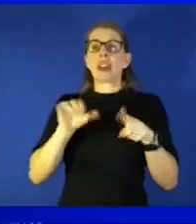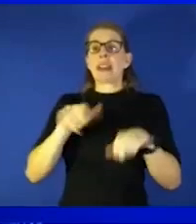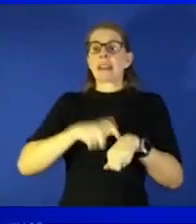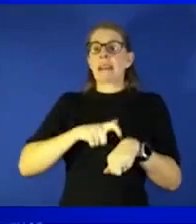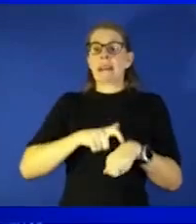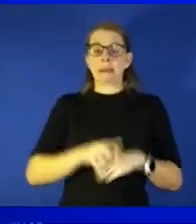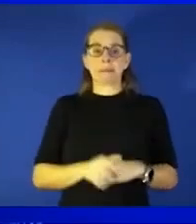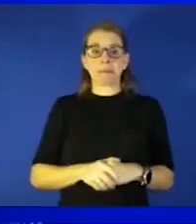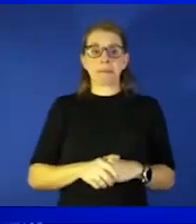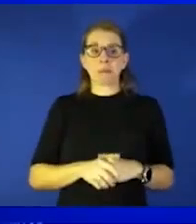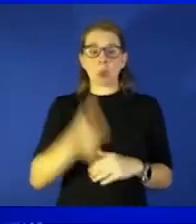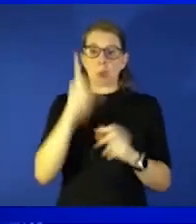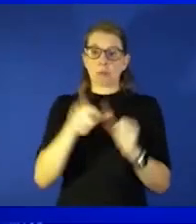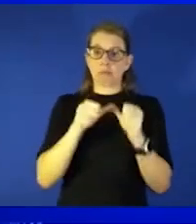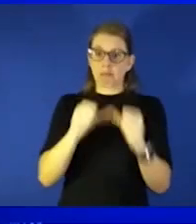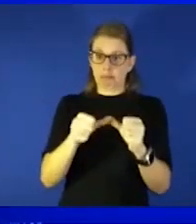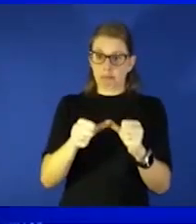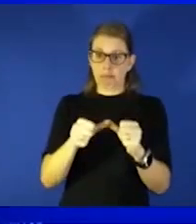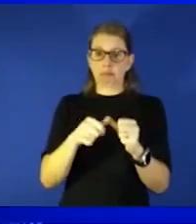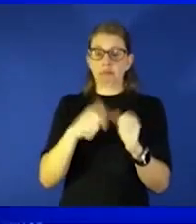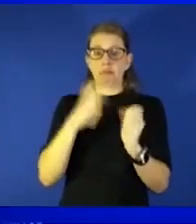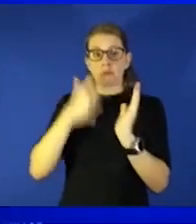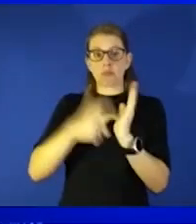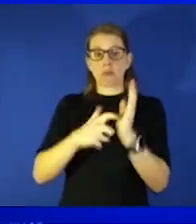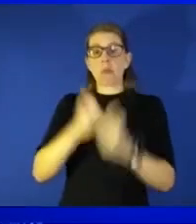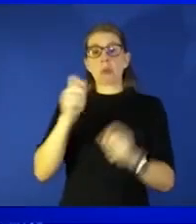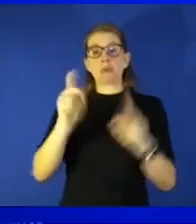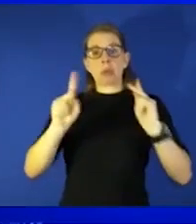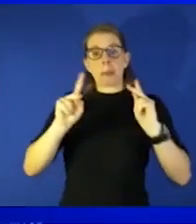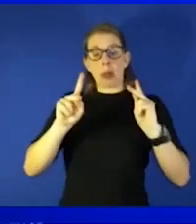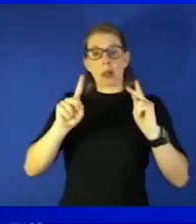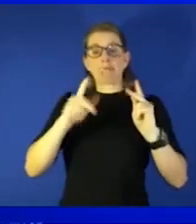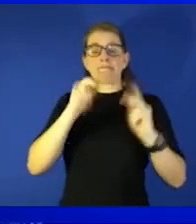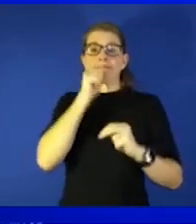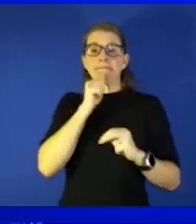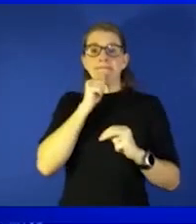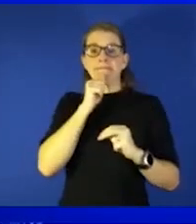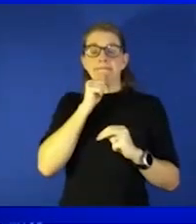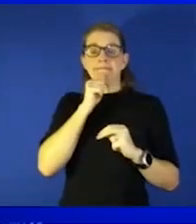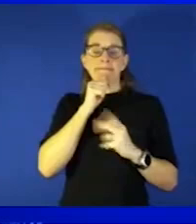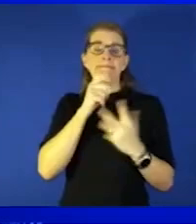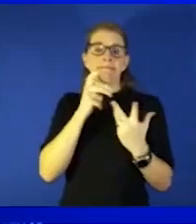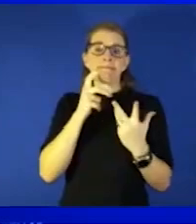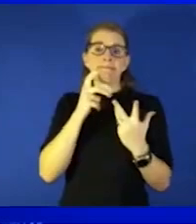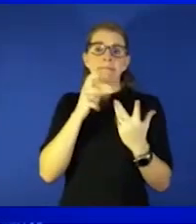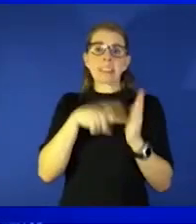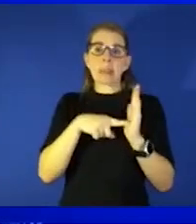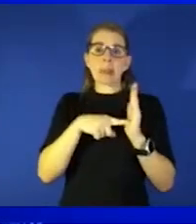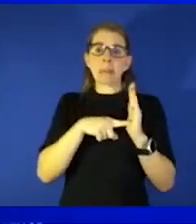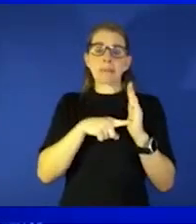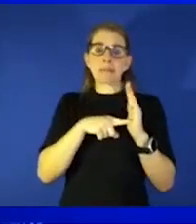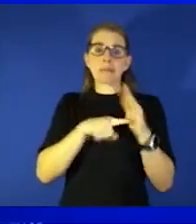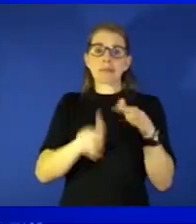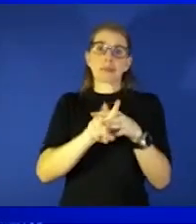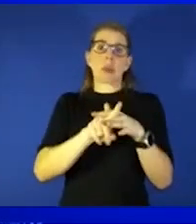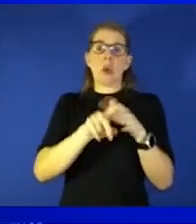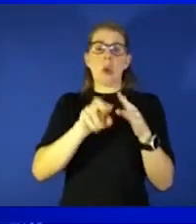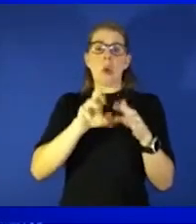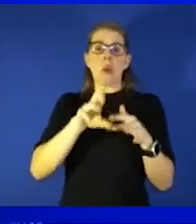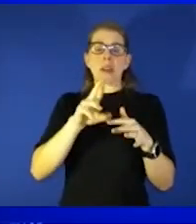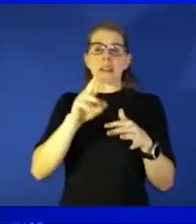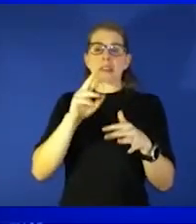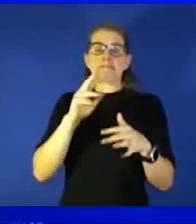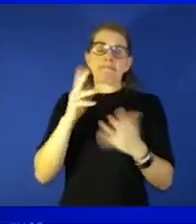will continue to see that the vast majority of people who are suffering those ill effects or have a preponderance to suffer those ill effects